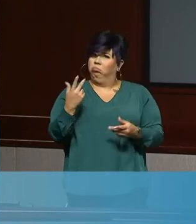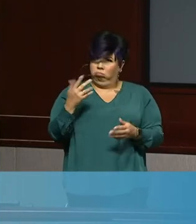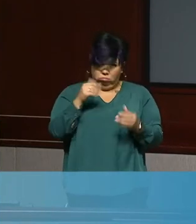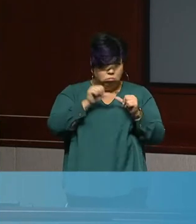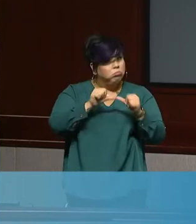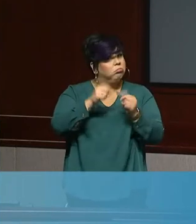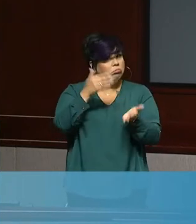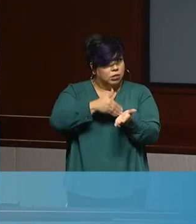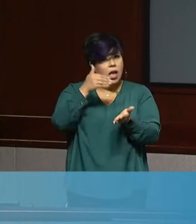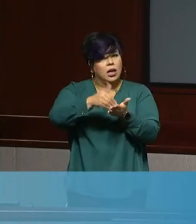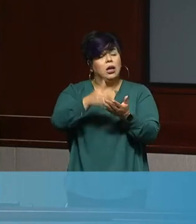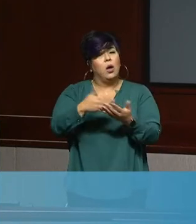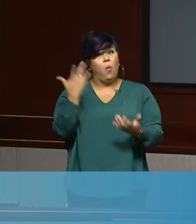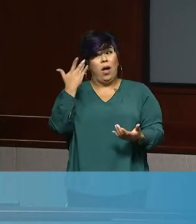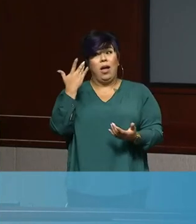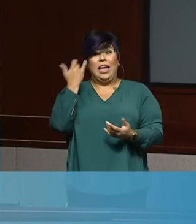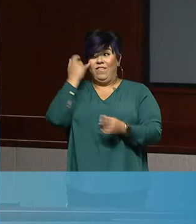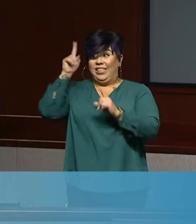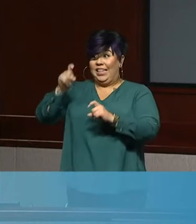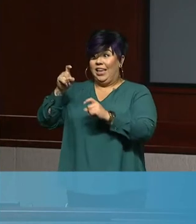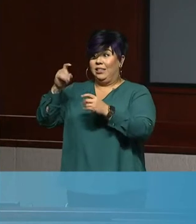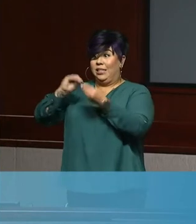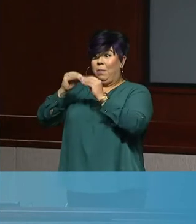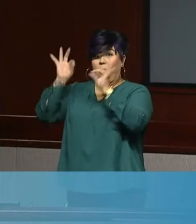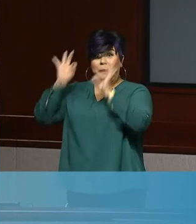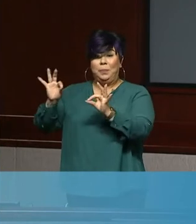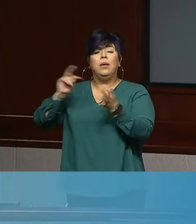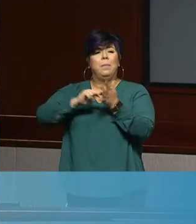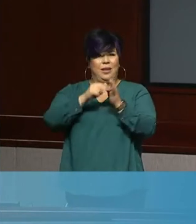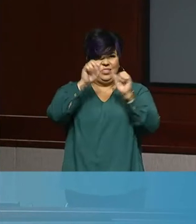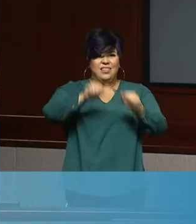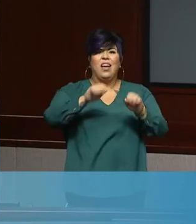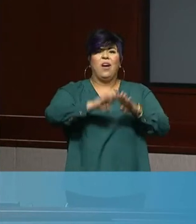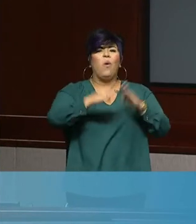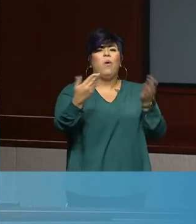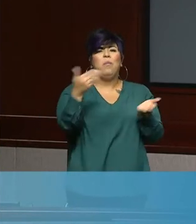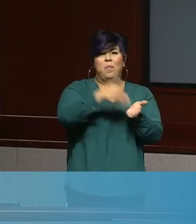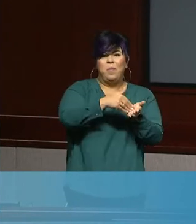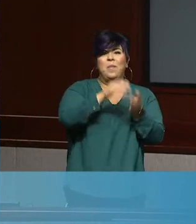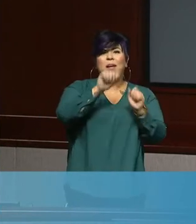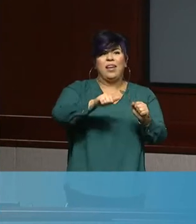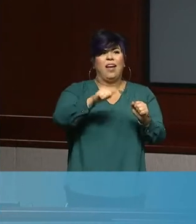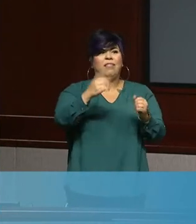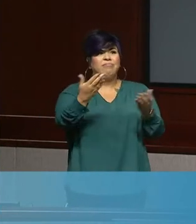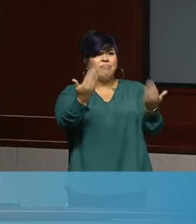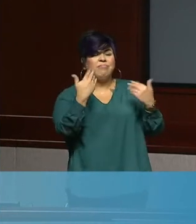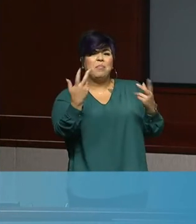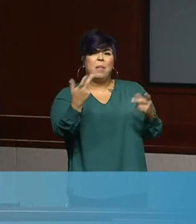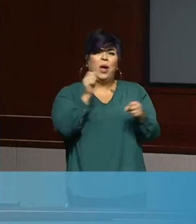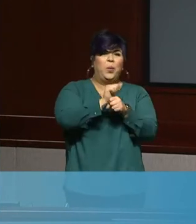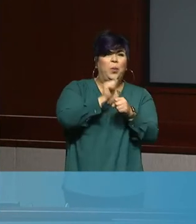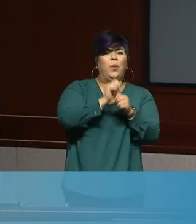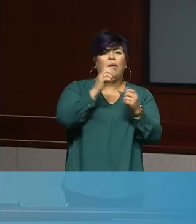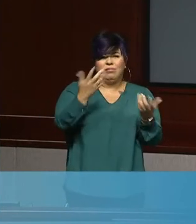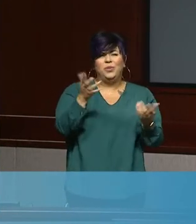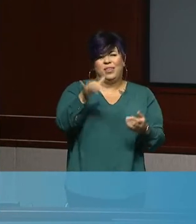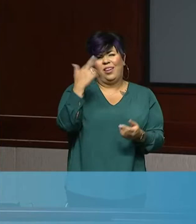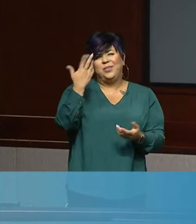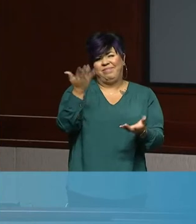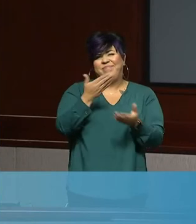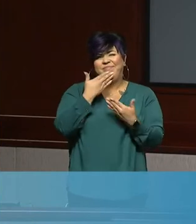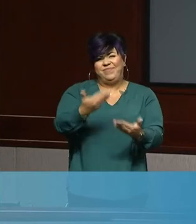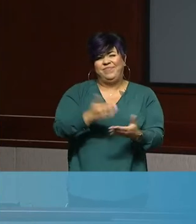get people back to work and help Kern County and the citizens involved. Thanks.